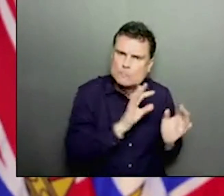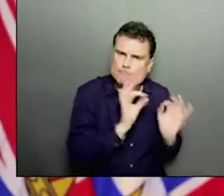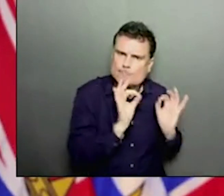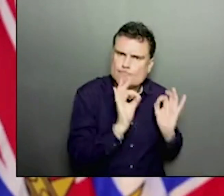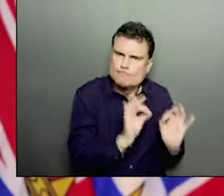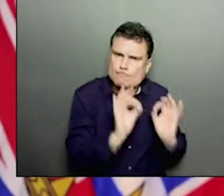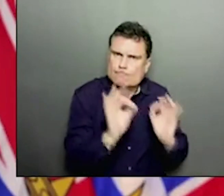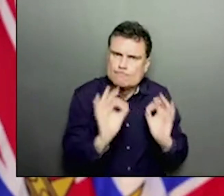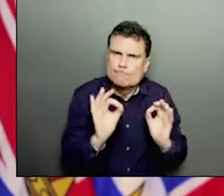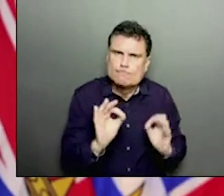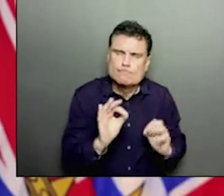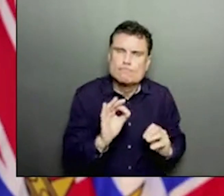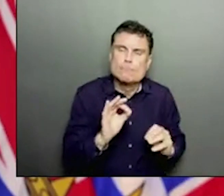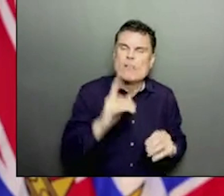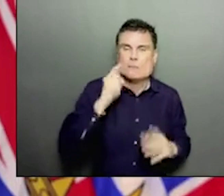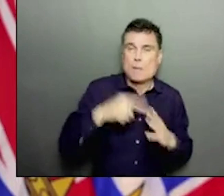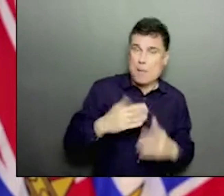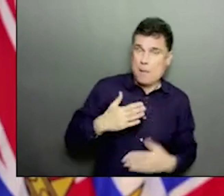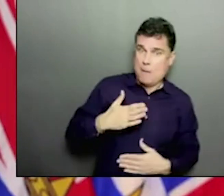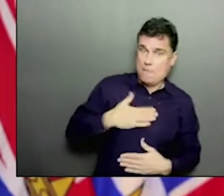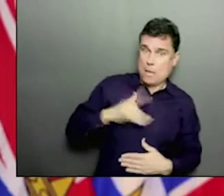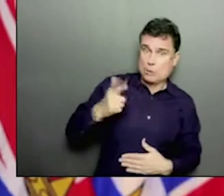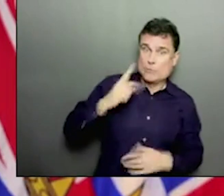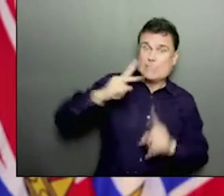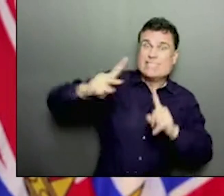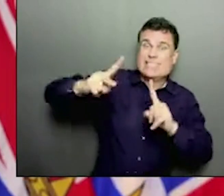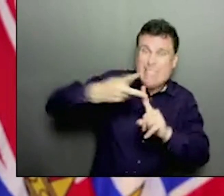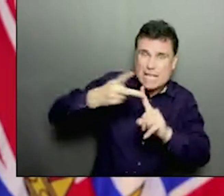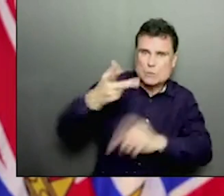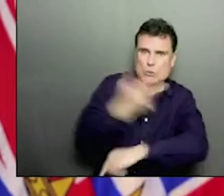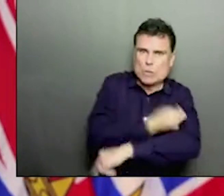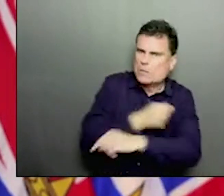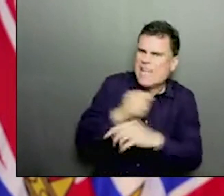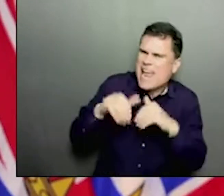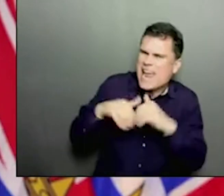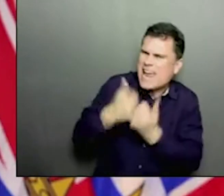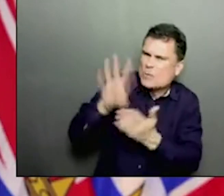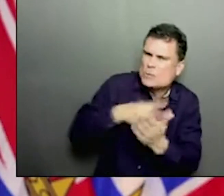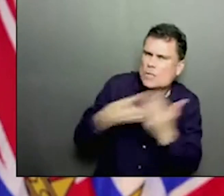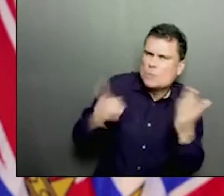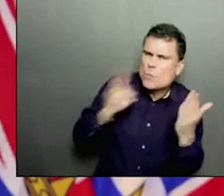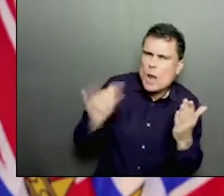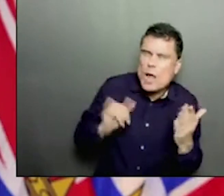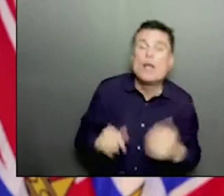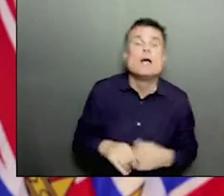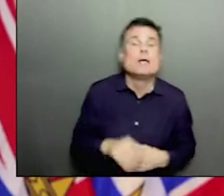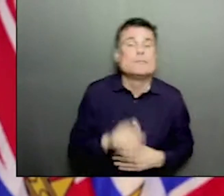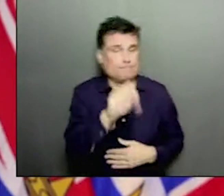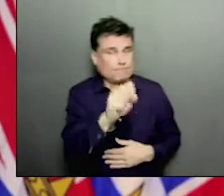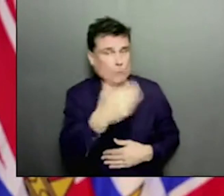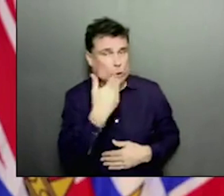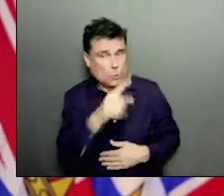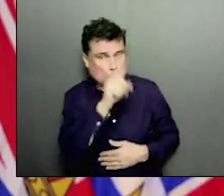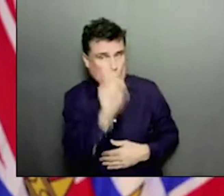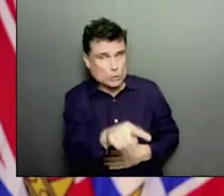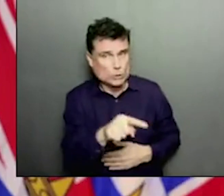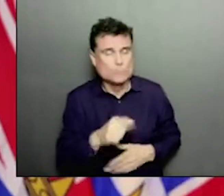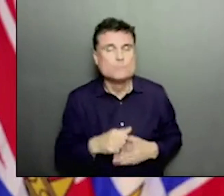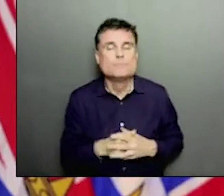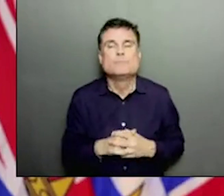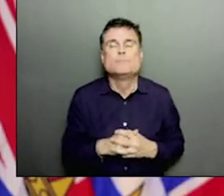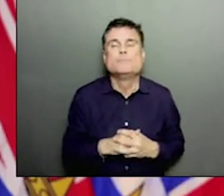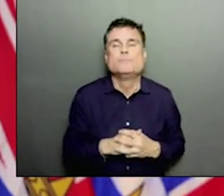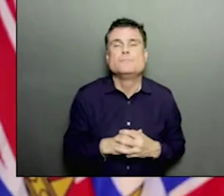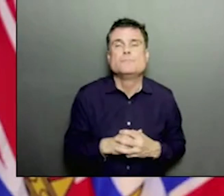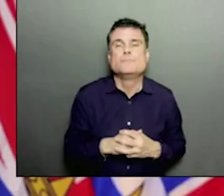on Immunization and Health Canada, of course, in approving the vaccines had access to all of the study data from the large,